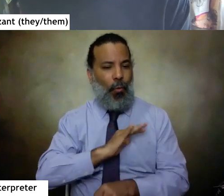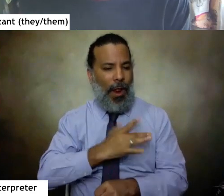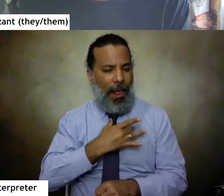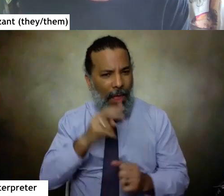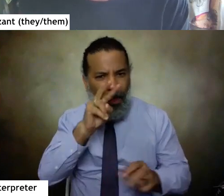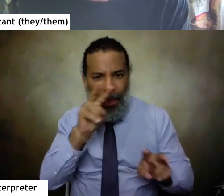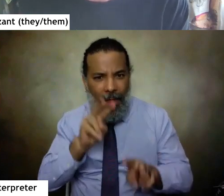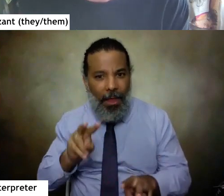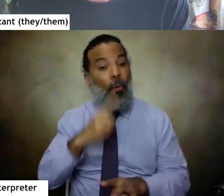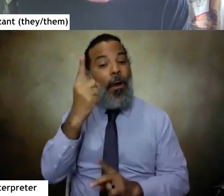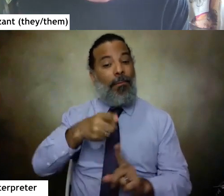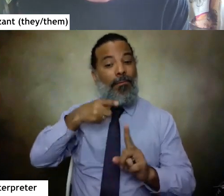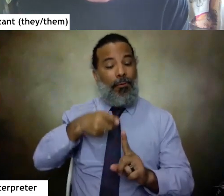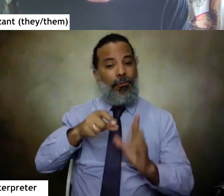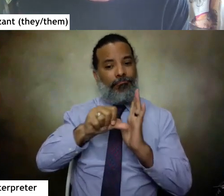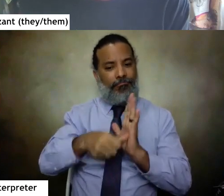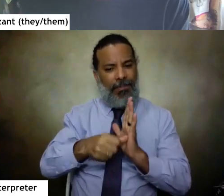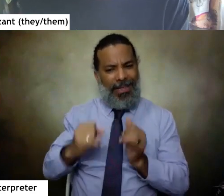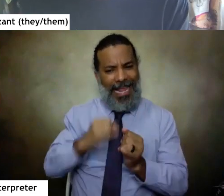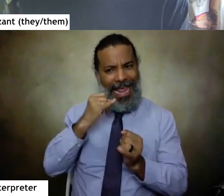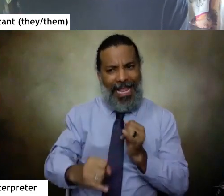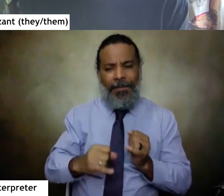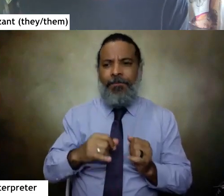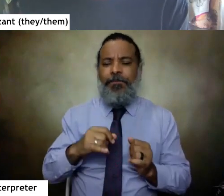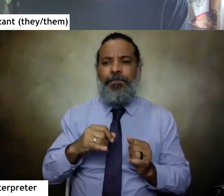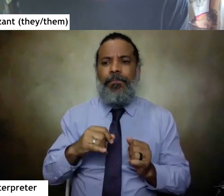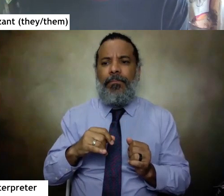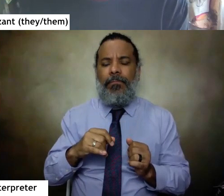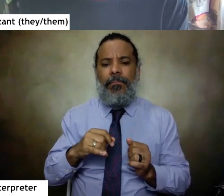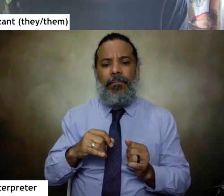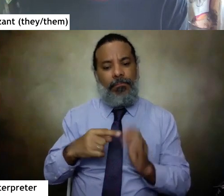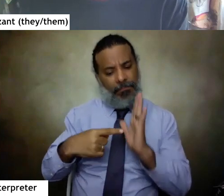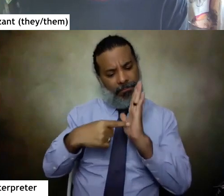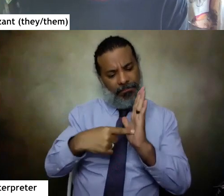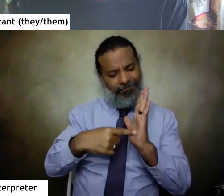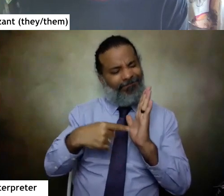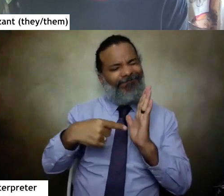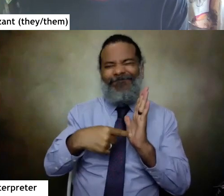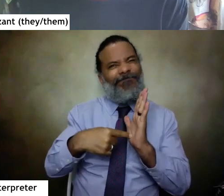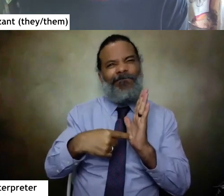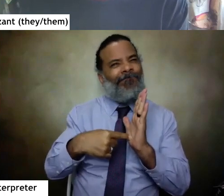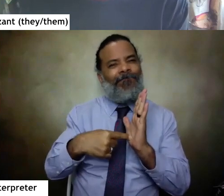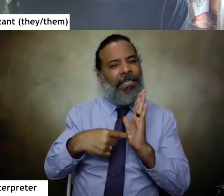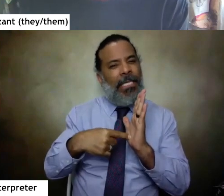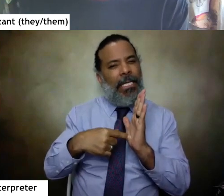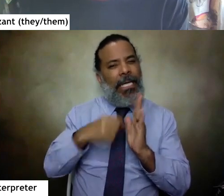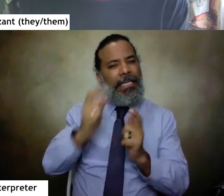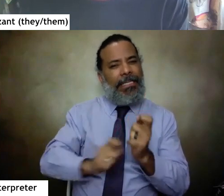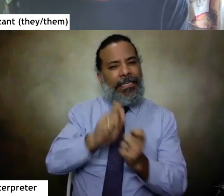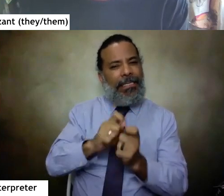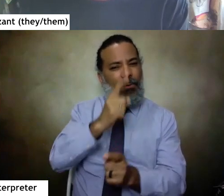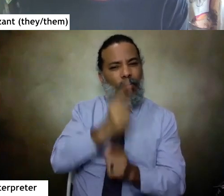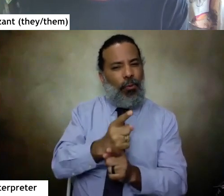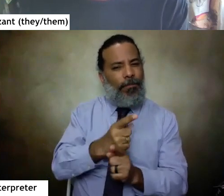know, one of the points that you made towards the end of your presentation, that, you know, representation isn't necessarily the exact right word or the frame,